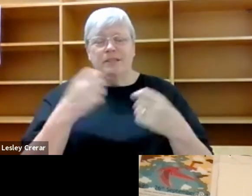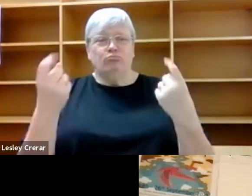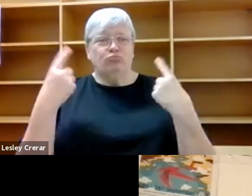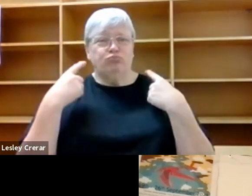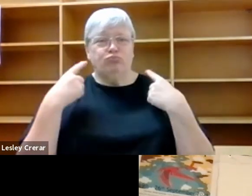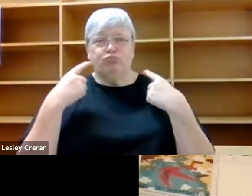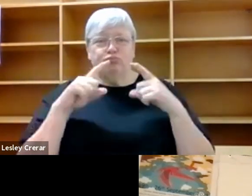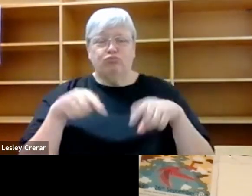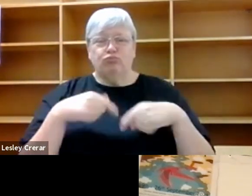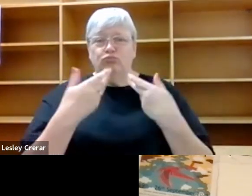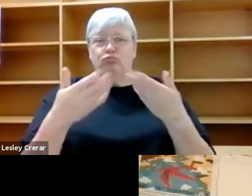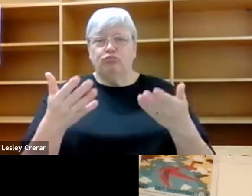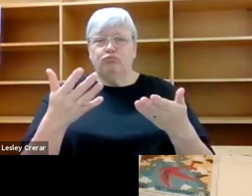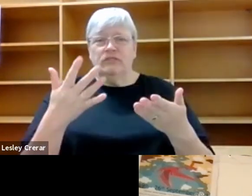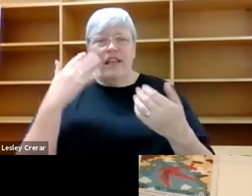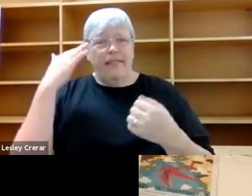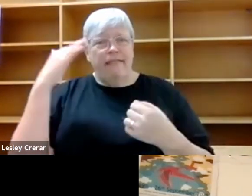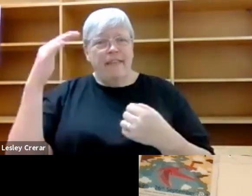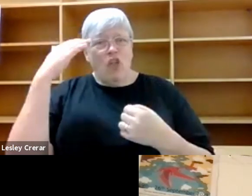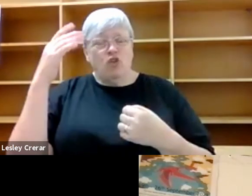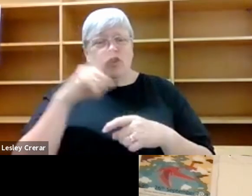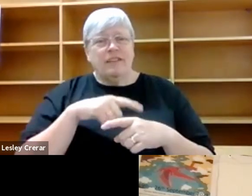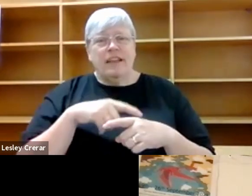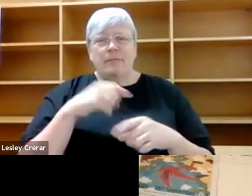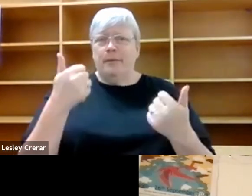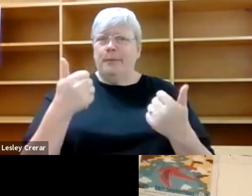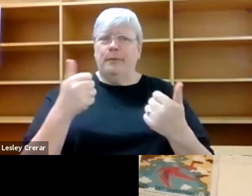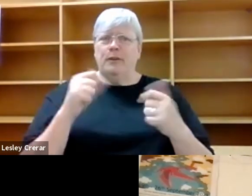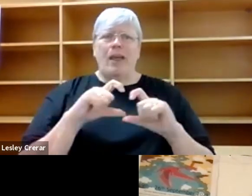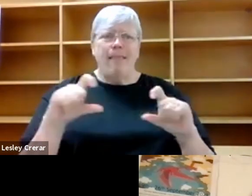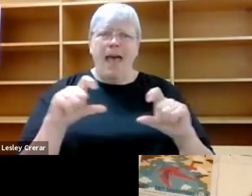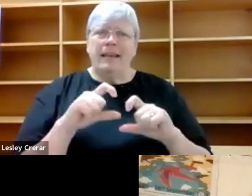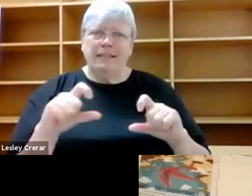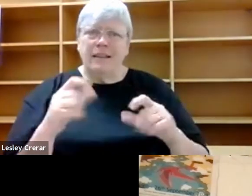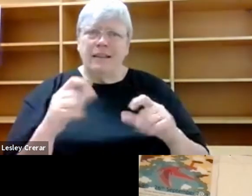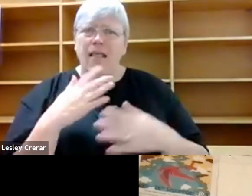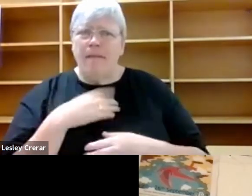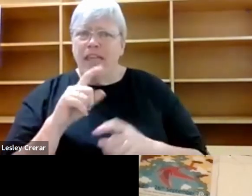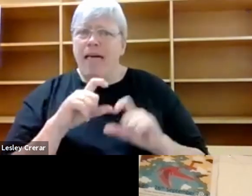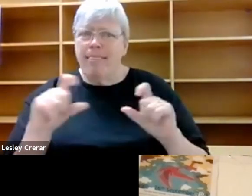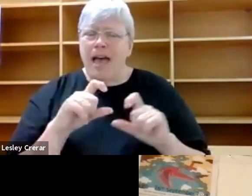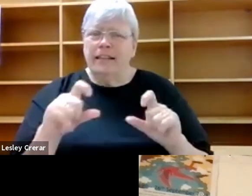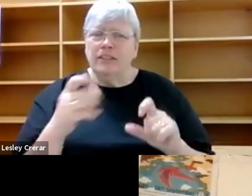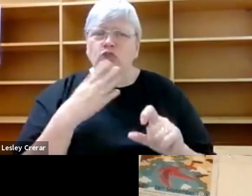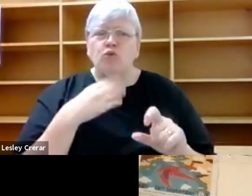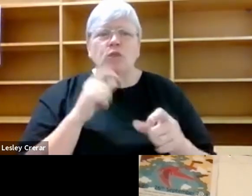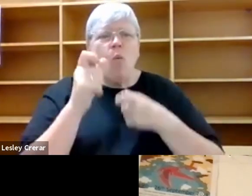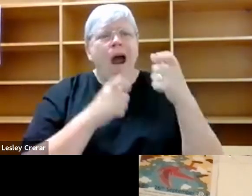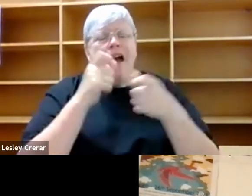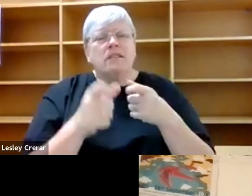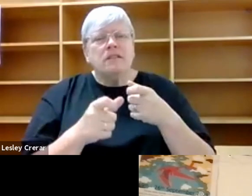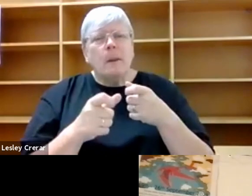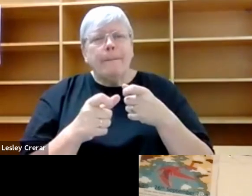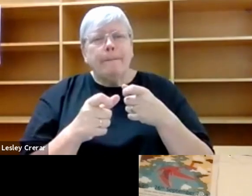span of geological time, which I think is a great line and, and sort of shows how, despite, you know,